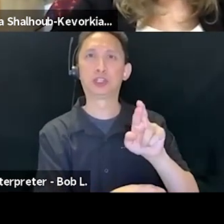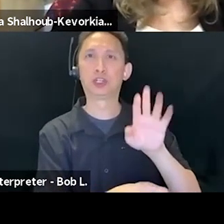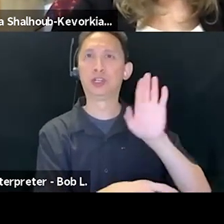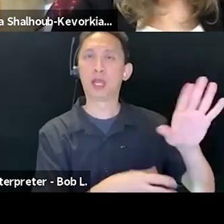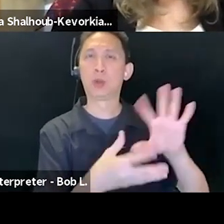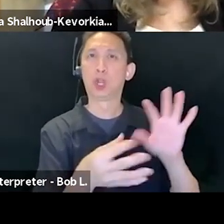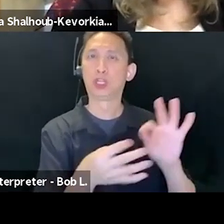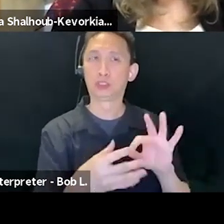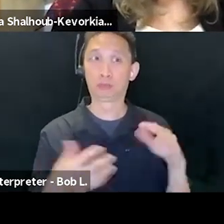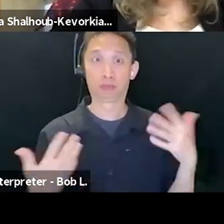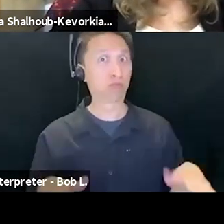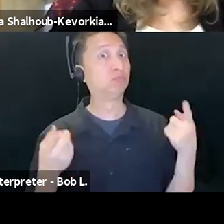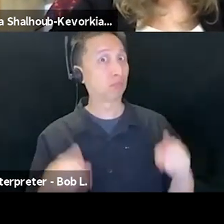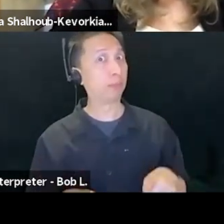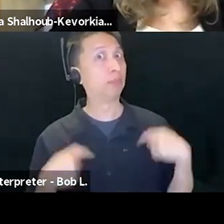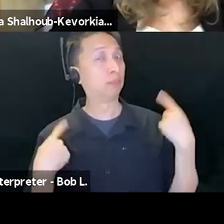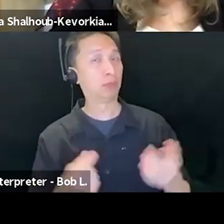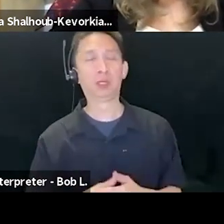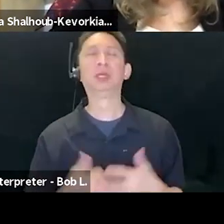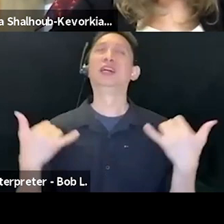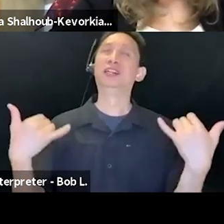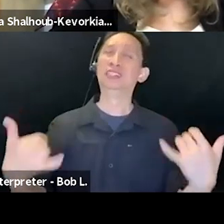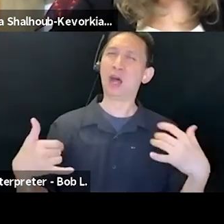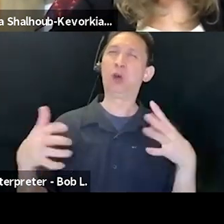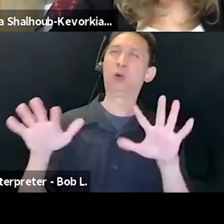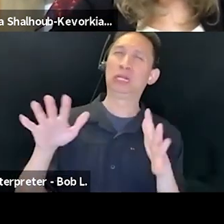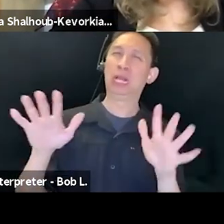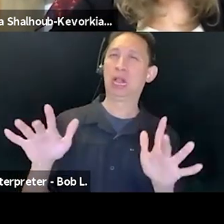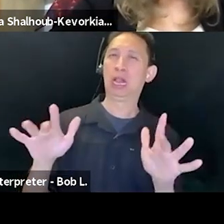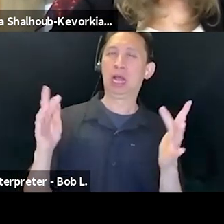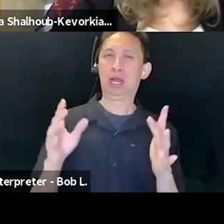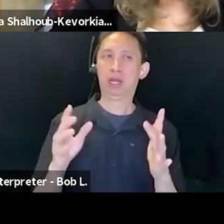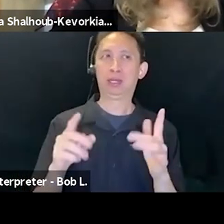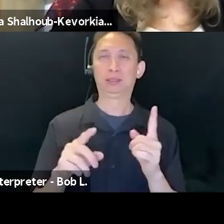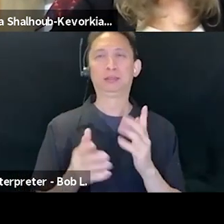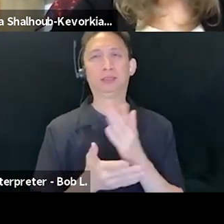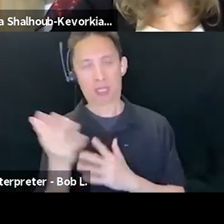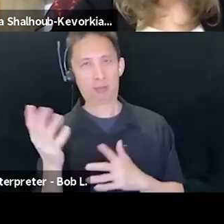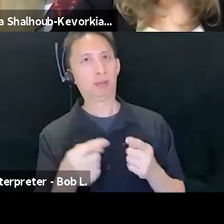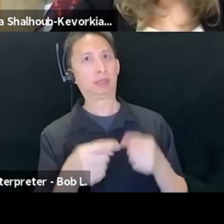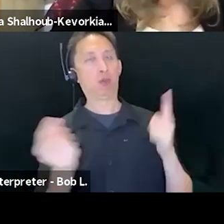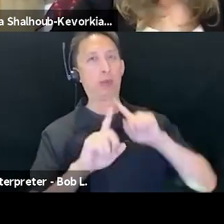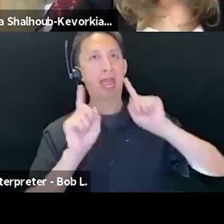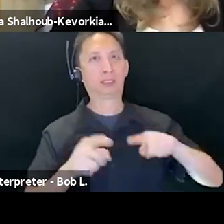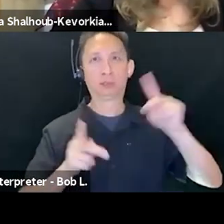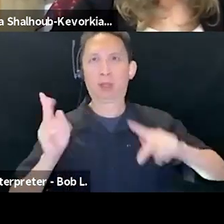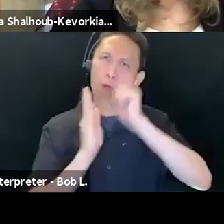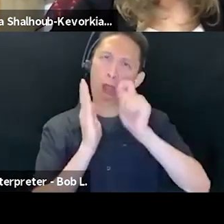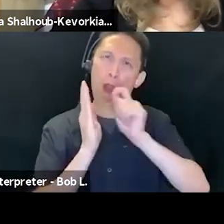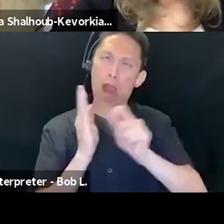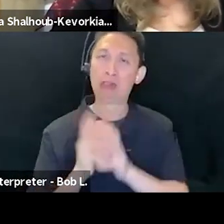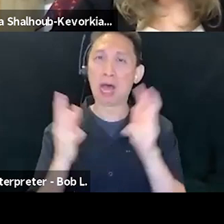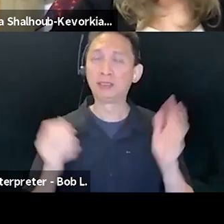that's beginning to loosen up now. that's still now being met with new forms of counter-reaction. What's interesting is that if you think